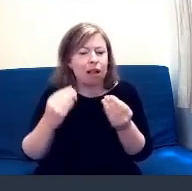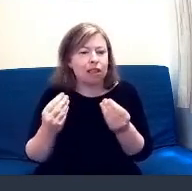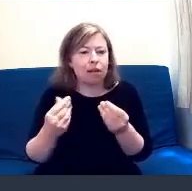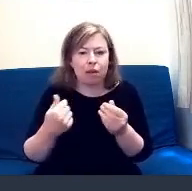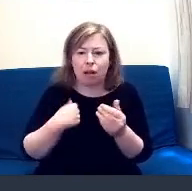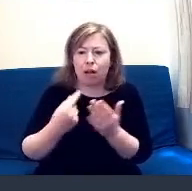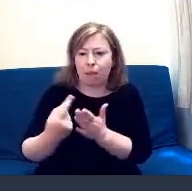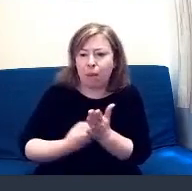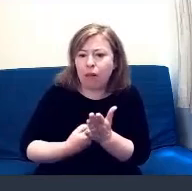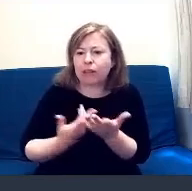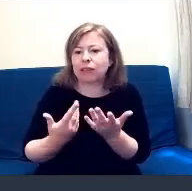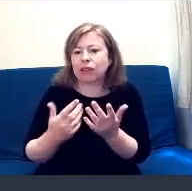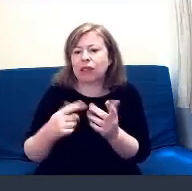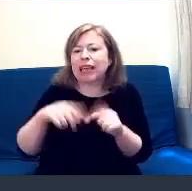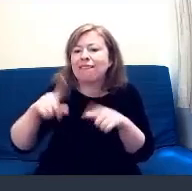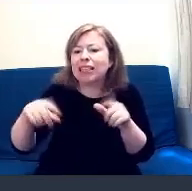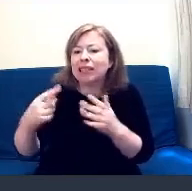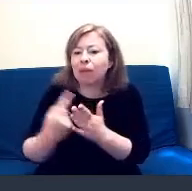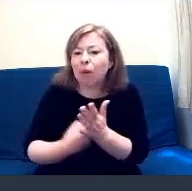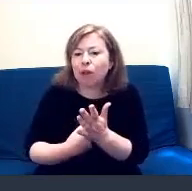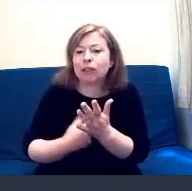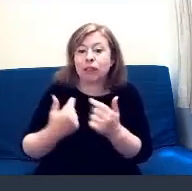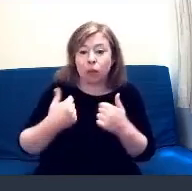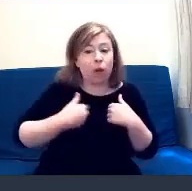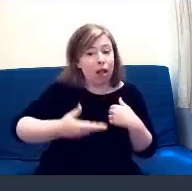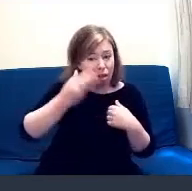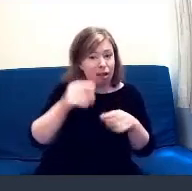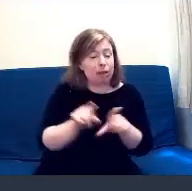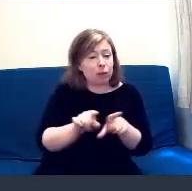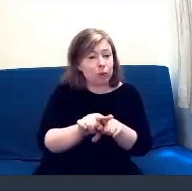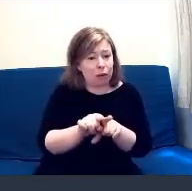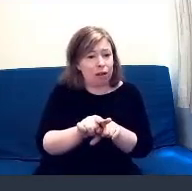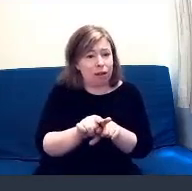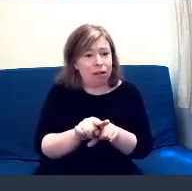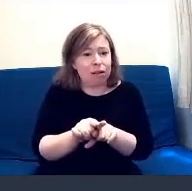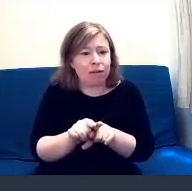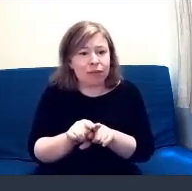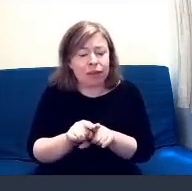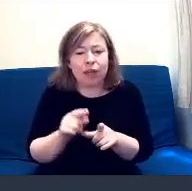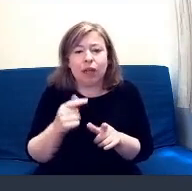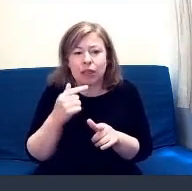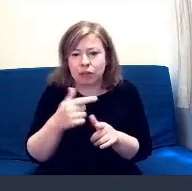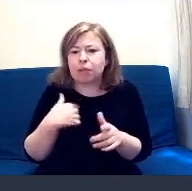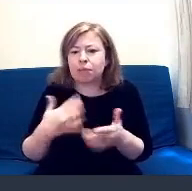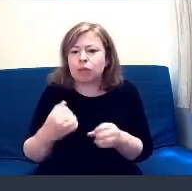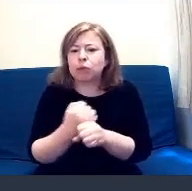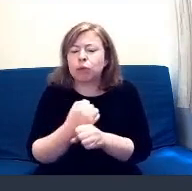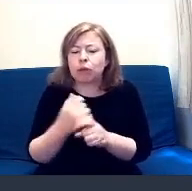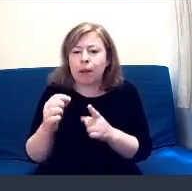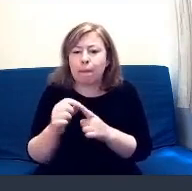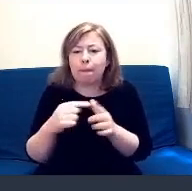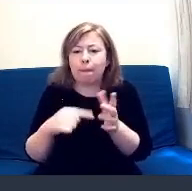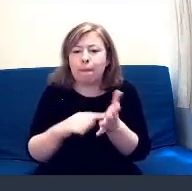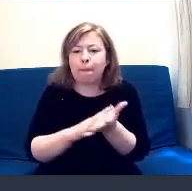a lot about delivering to them. And that's obviously, that incorporates the Equality Power Finders programme. So, yeah, that was